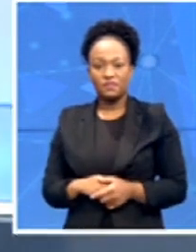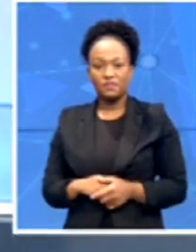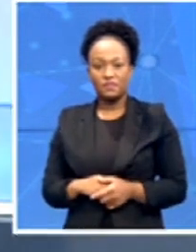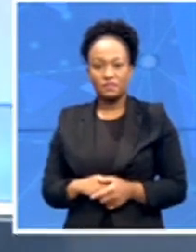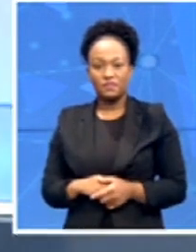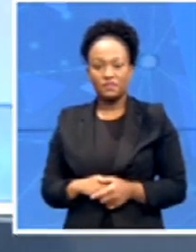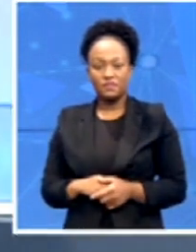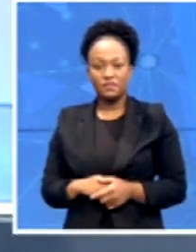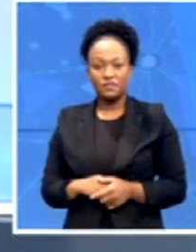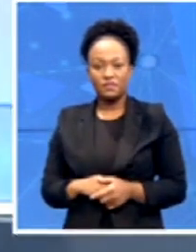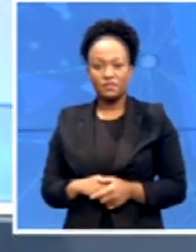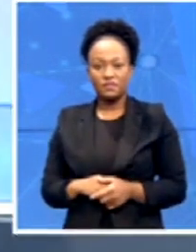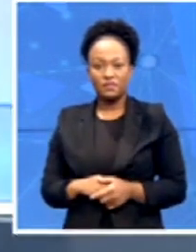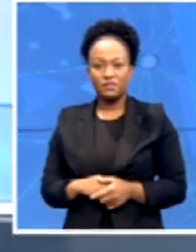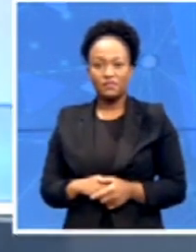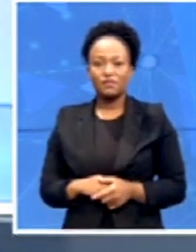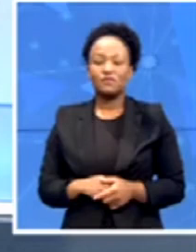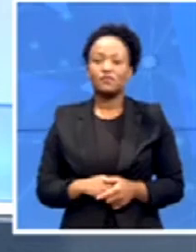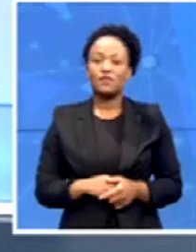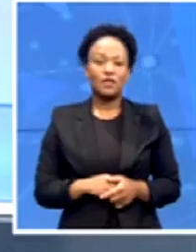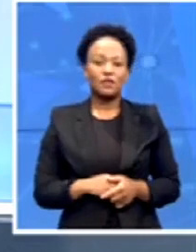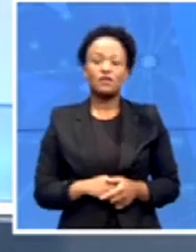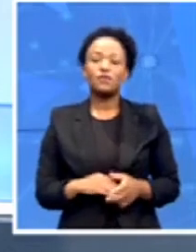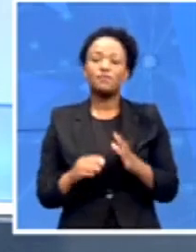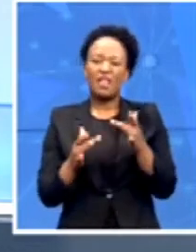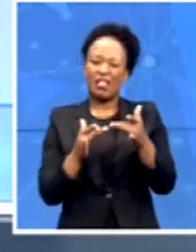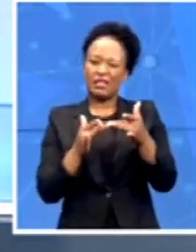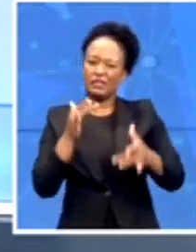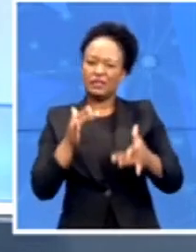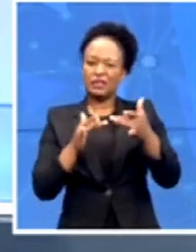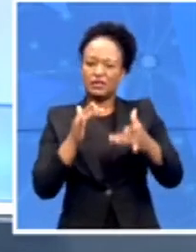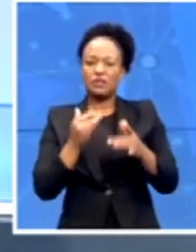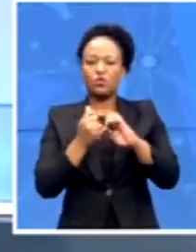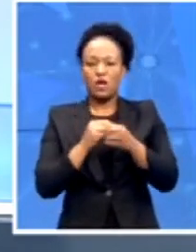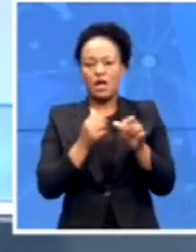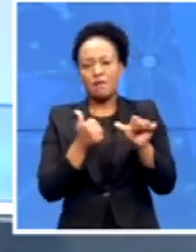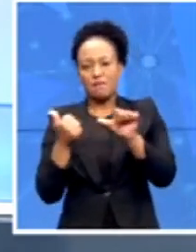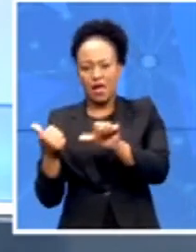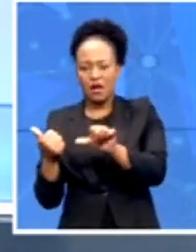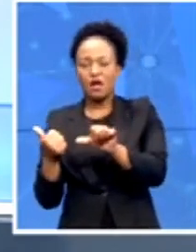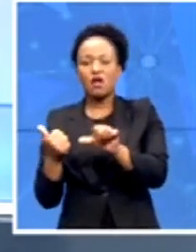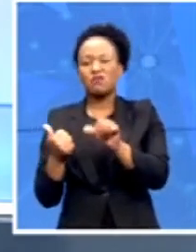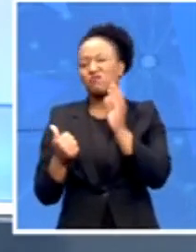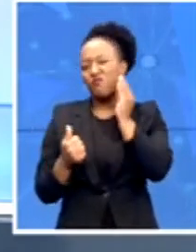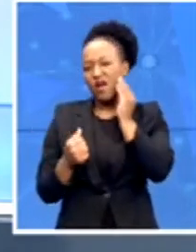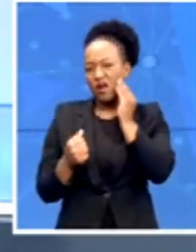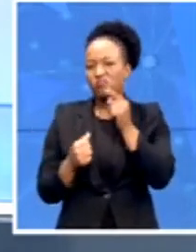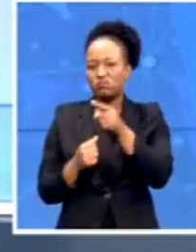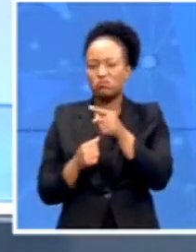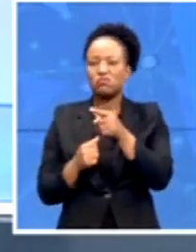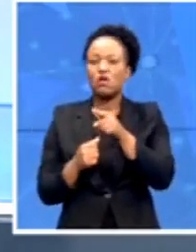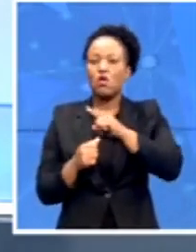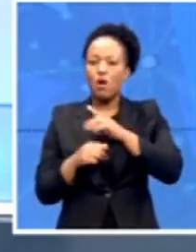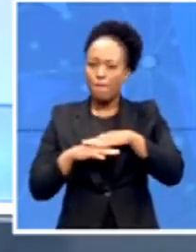not a great connection there we'll try to go back uh to ulrich just to find out uh about the further details on the details on